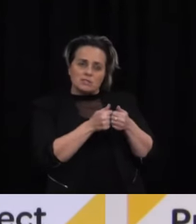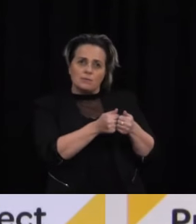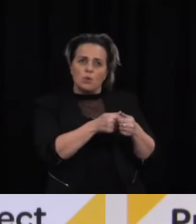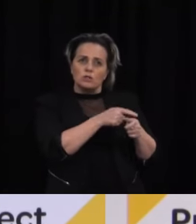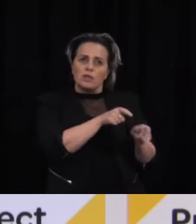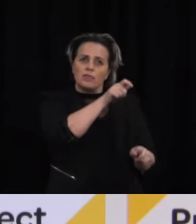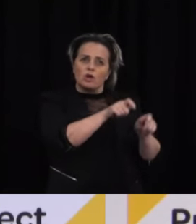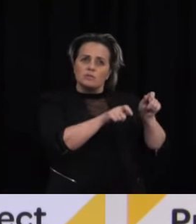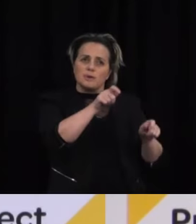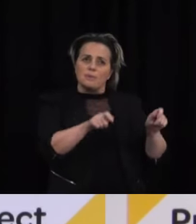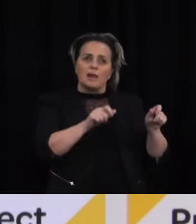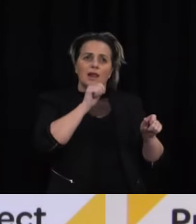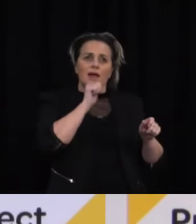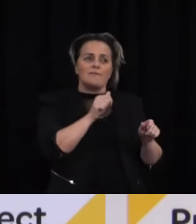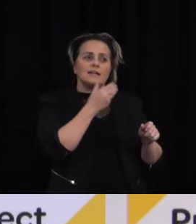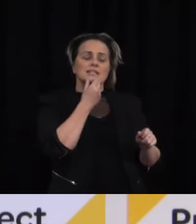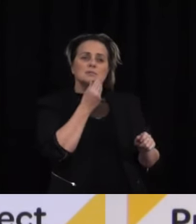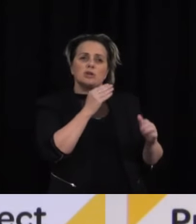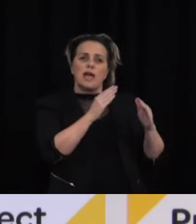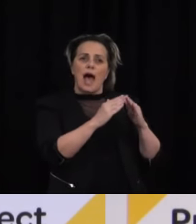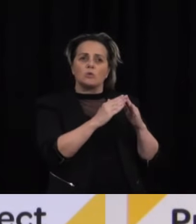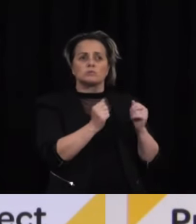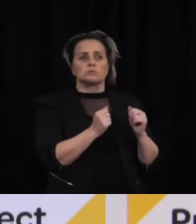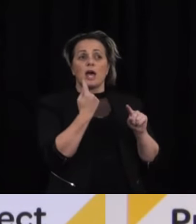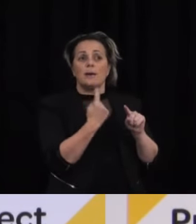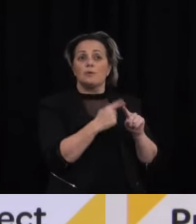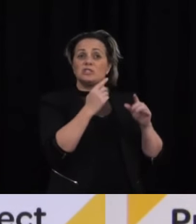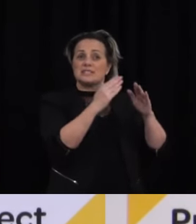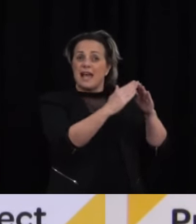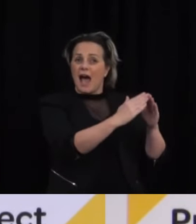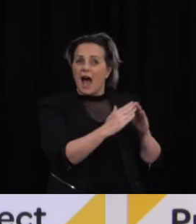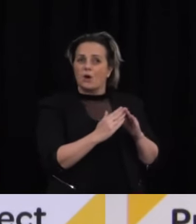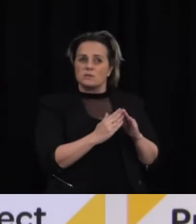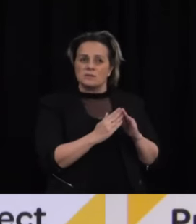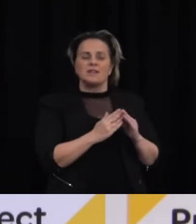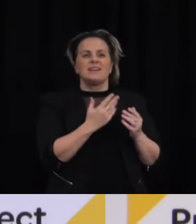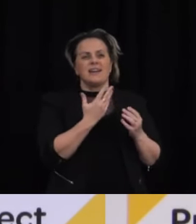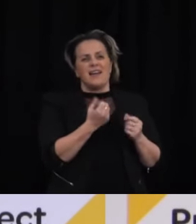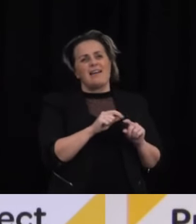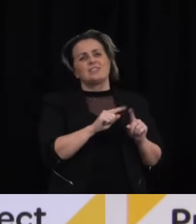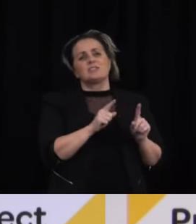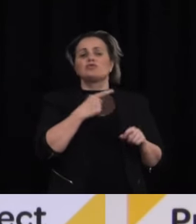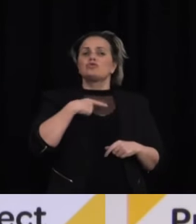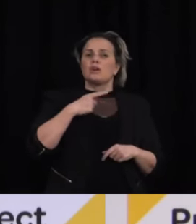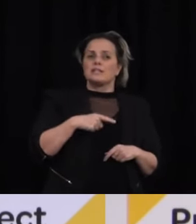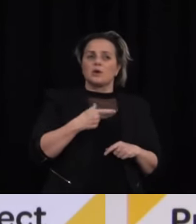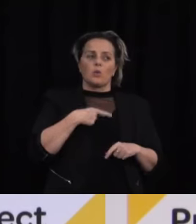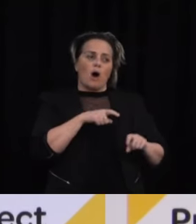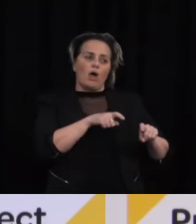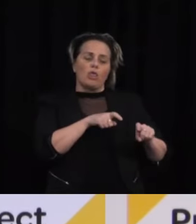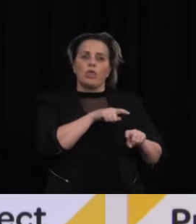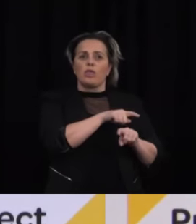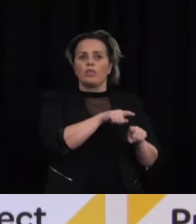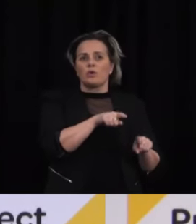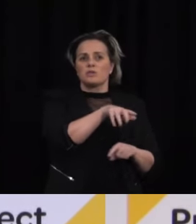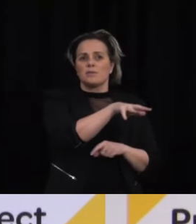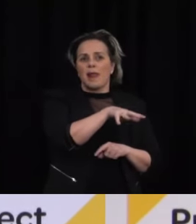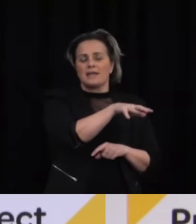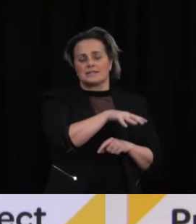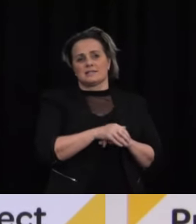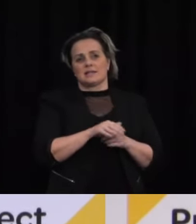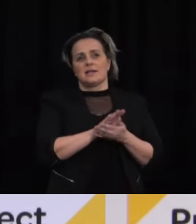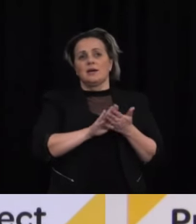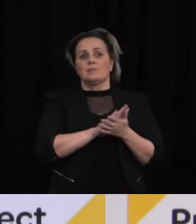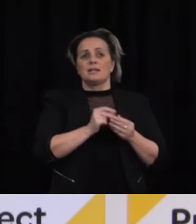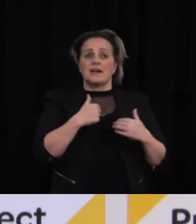people who are in transitional and emergency accommodation and you can imagine there is a range of reasons why they are there so they require a range of